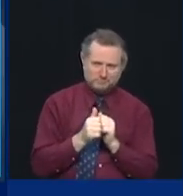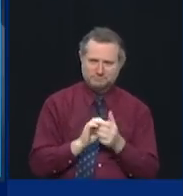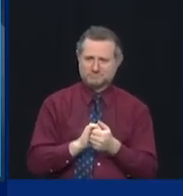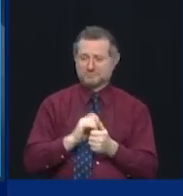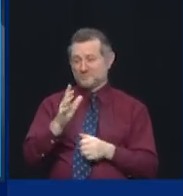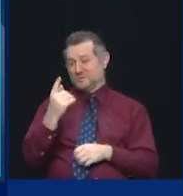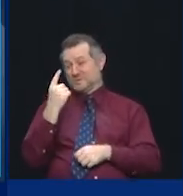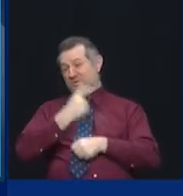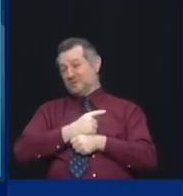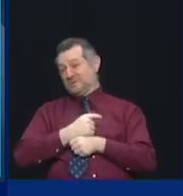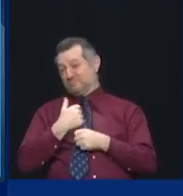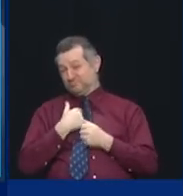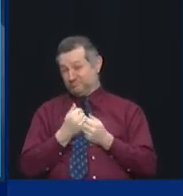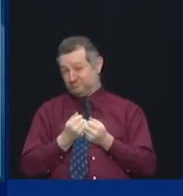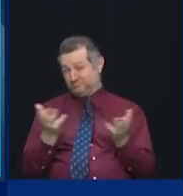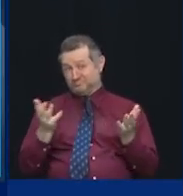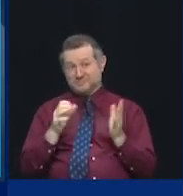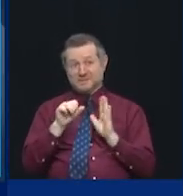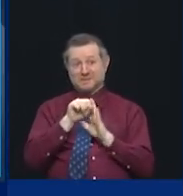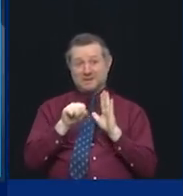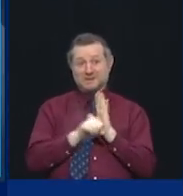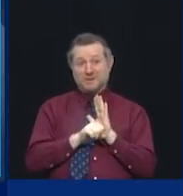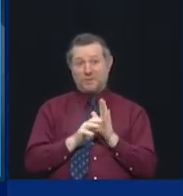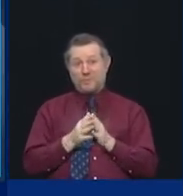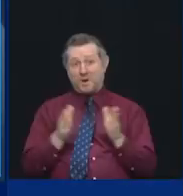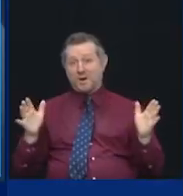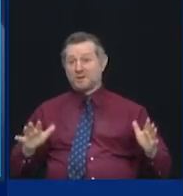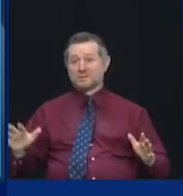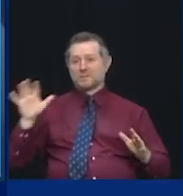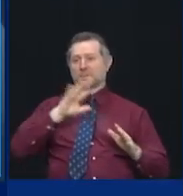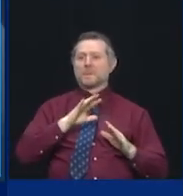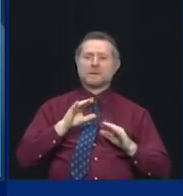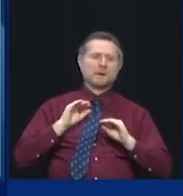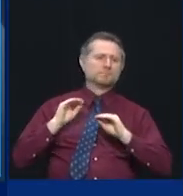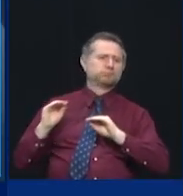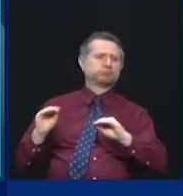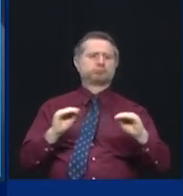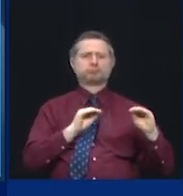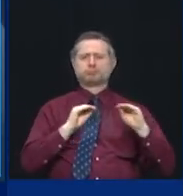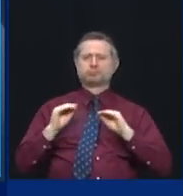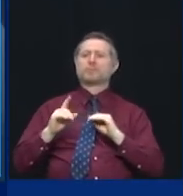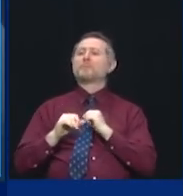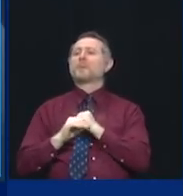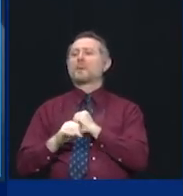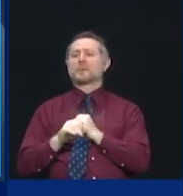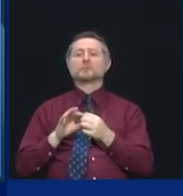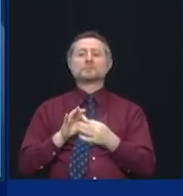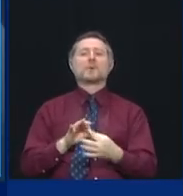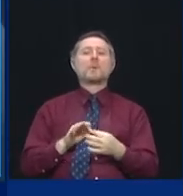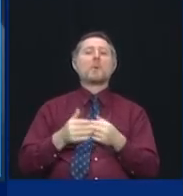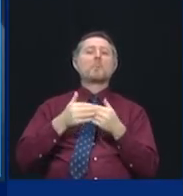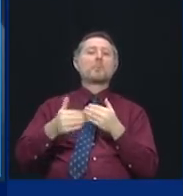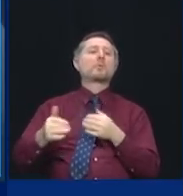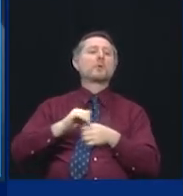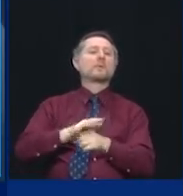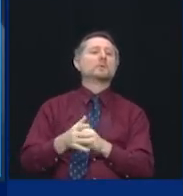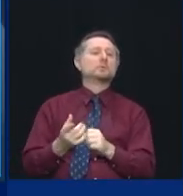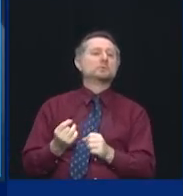public awareness campaign about the post-COVID New York, about rebirth,